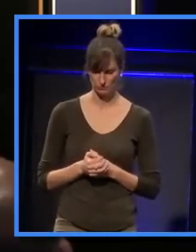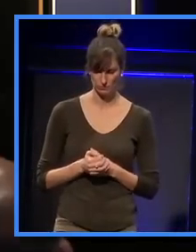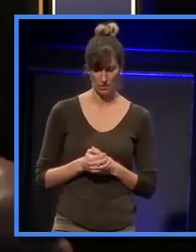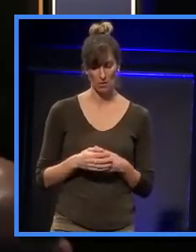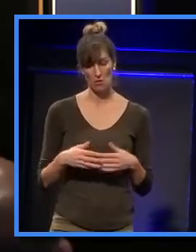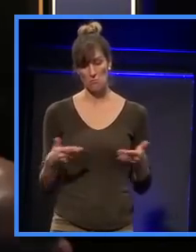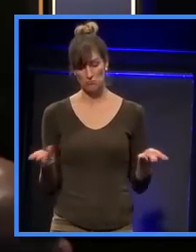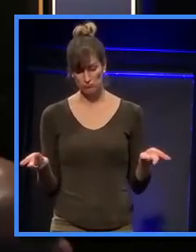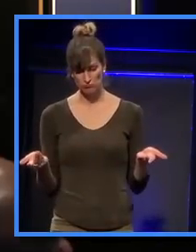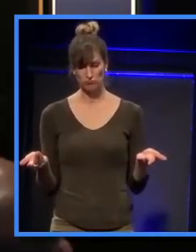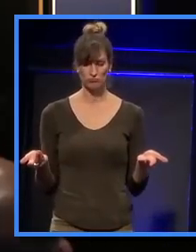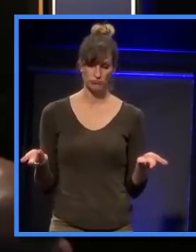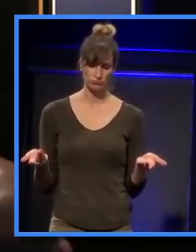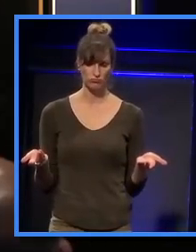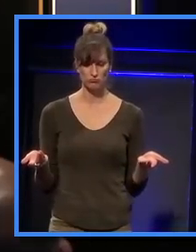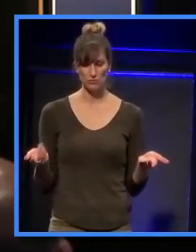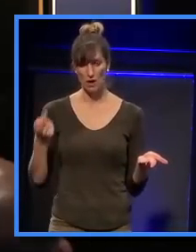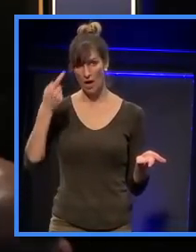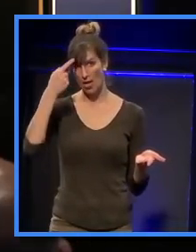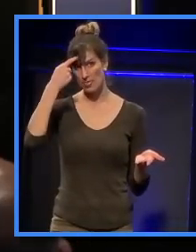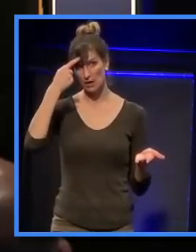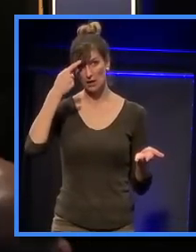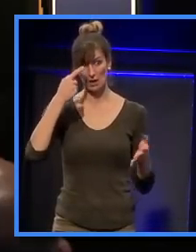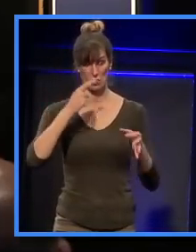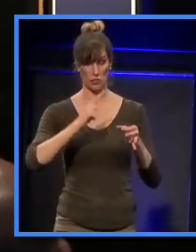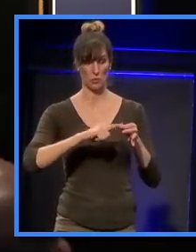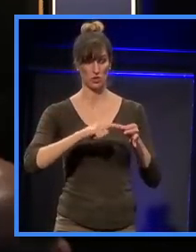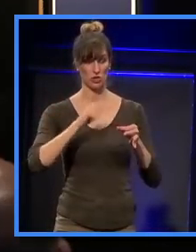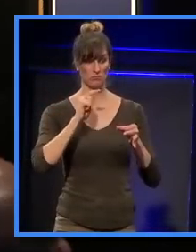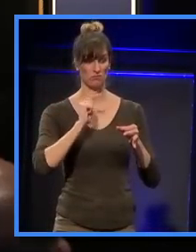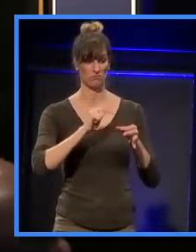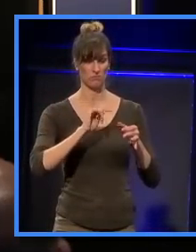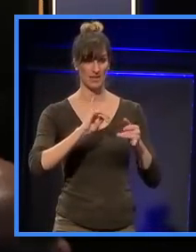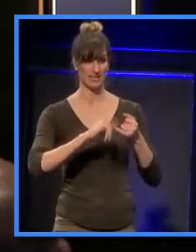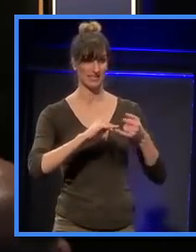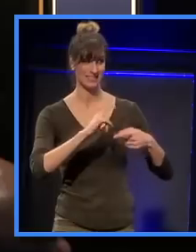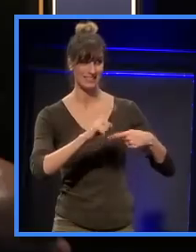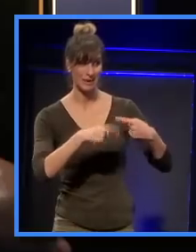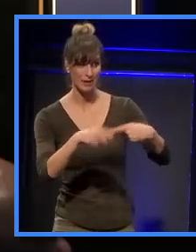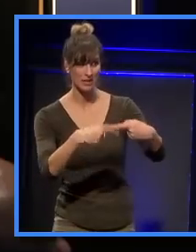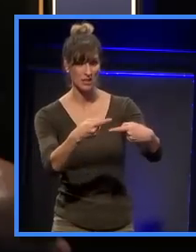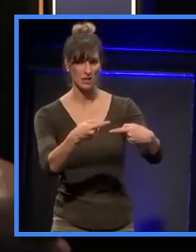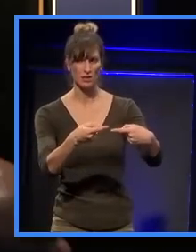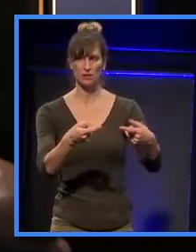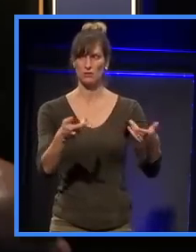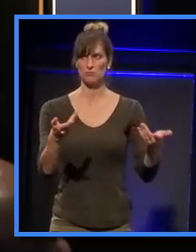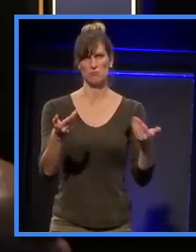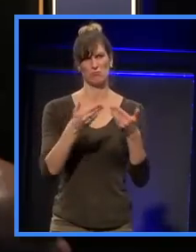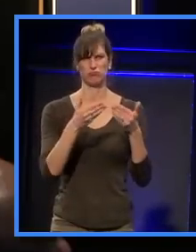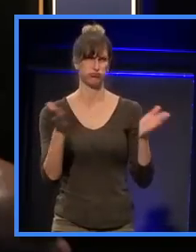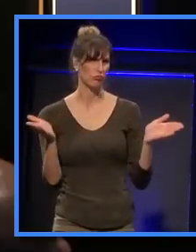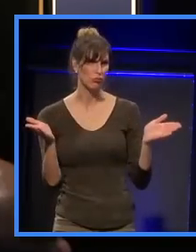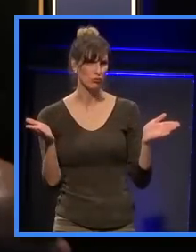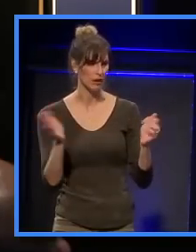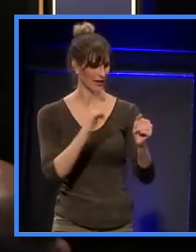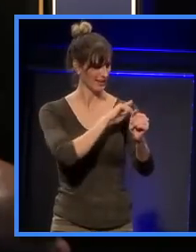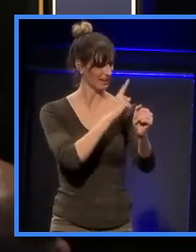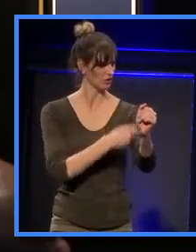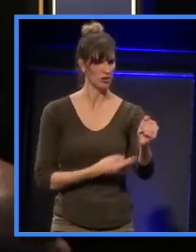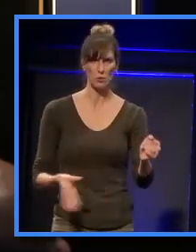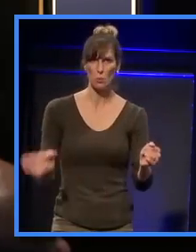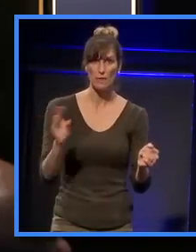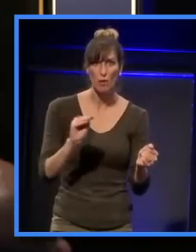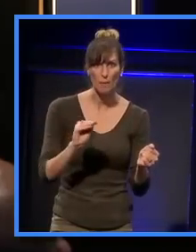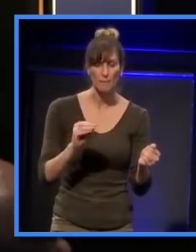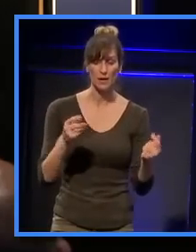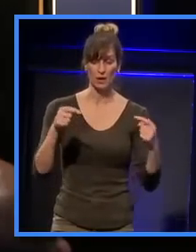look, I think the sustainability question is a pretty broad one. mean, where do we get our energy from in the first place? mean, we do a lot of things very well